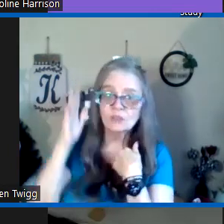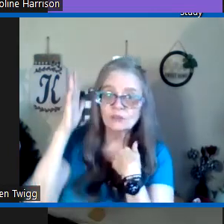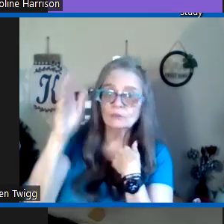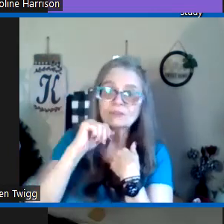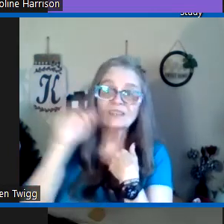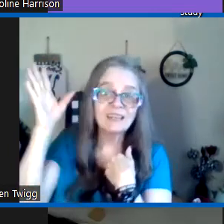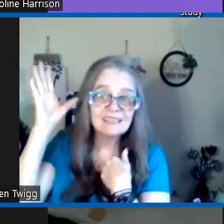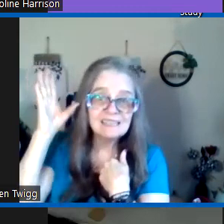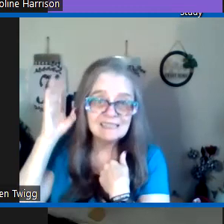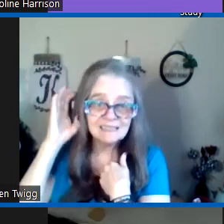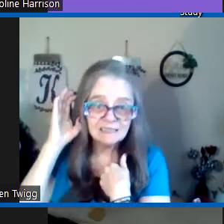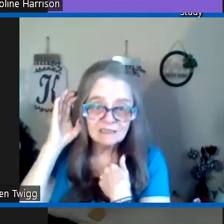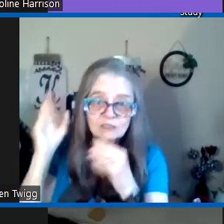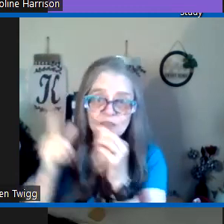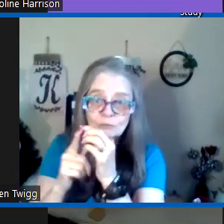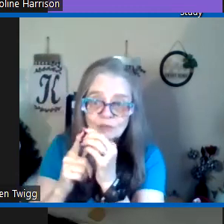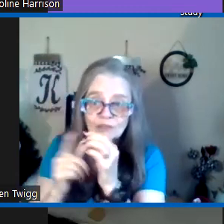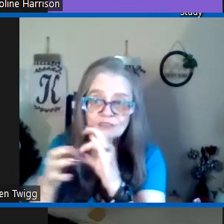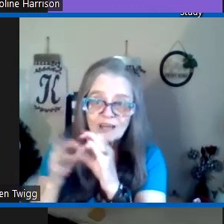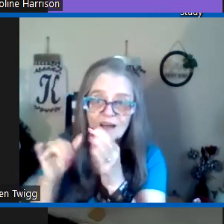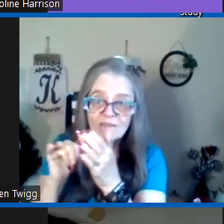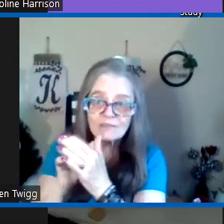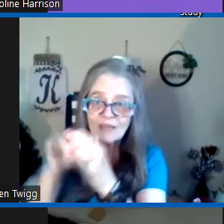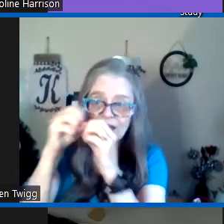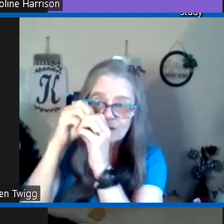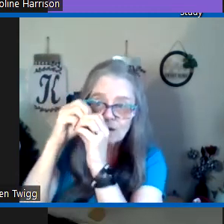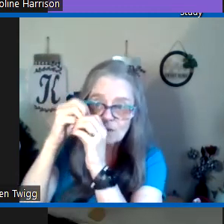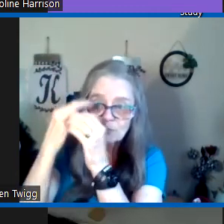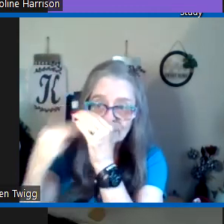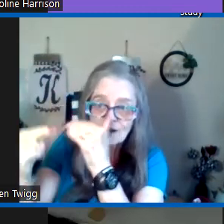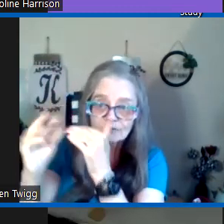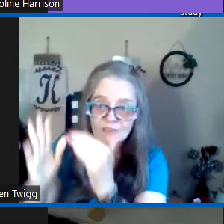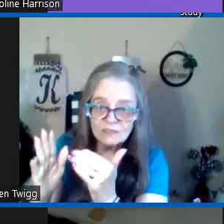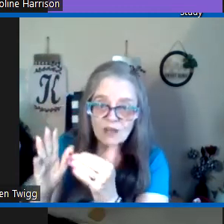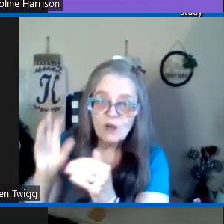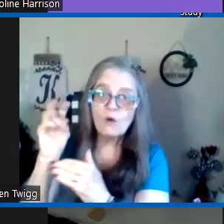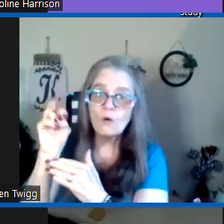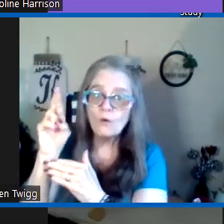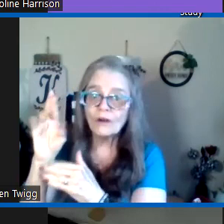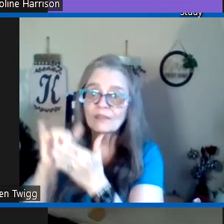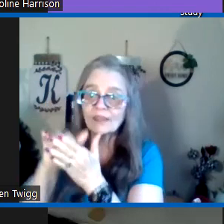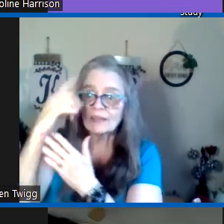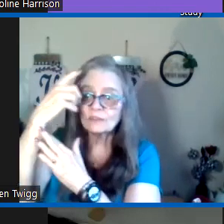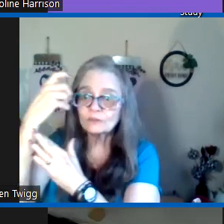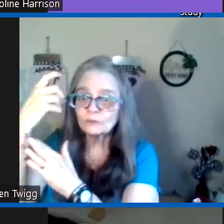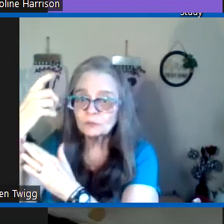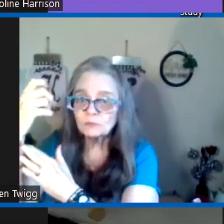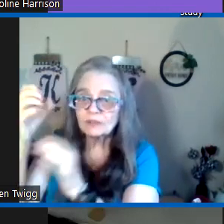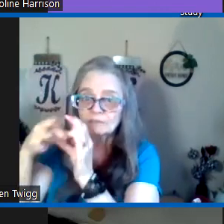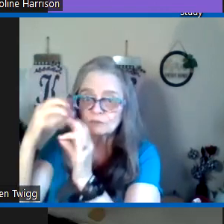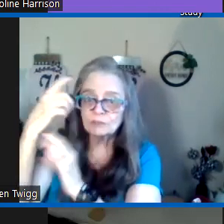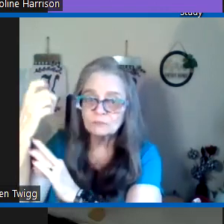says you will not listen to the words of that prophet or that